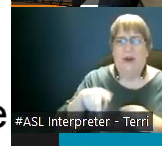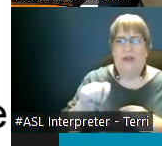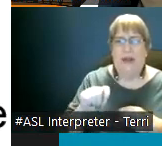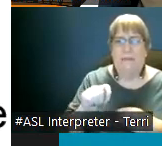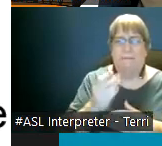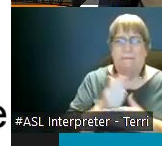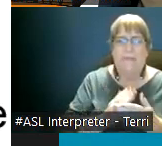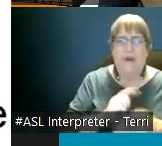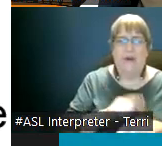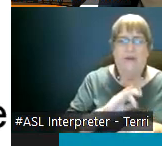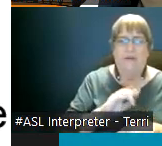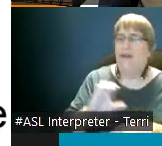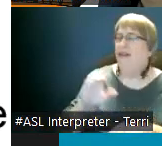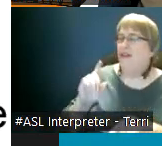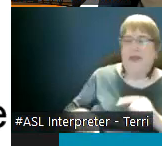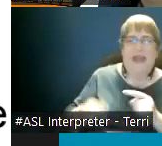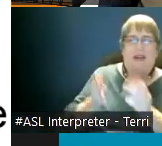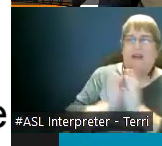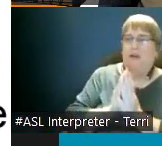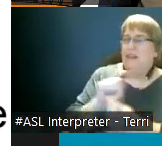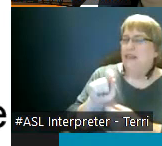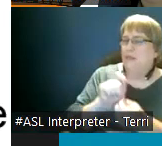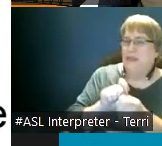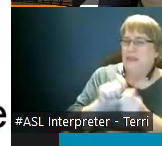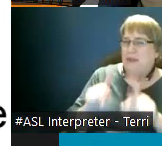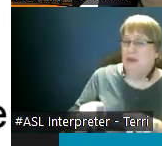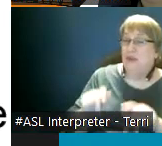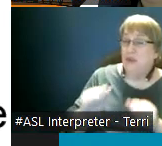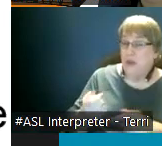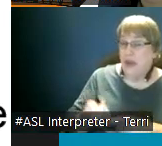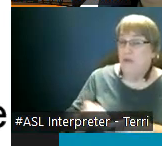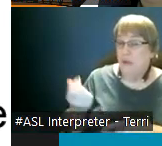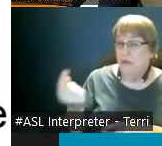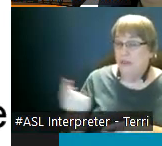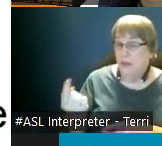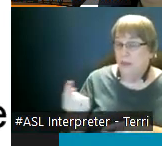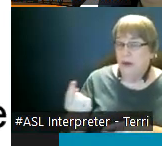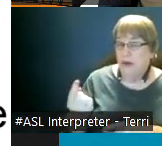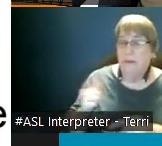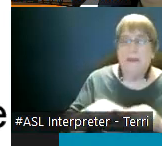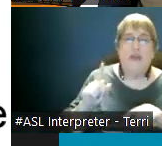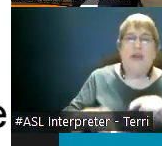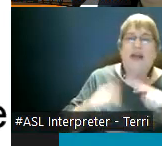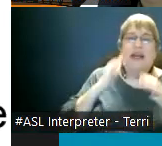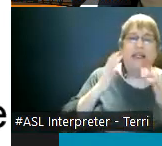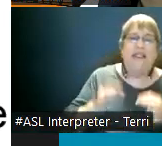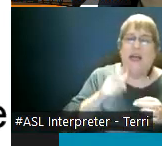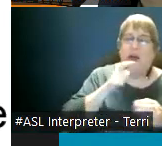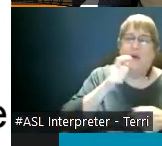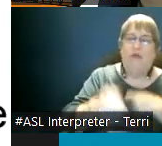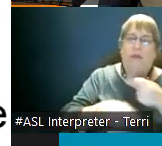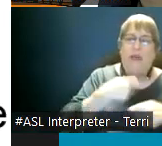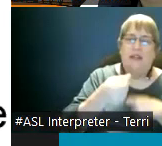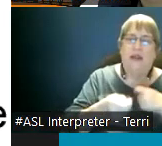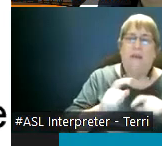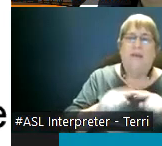you can't request anyone specific you can you can uh remove somebody but you can't determine who the replacement is um just one